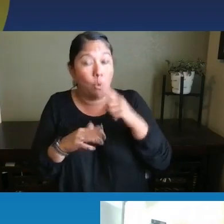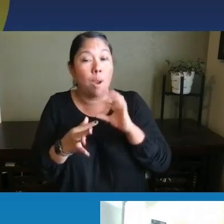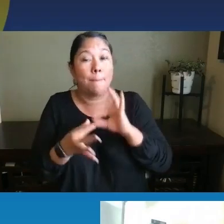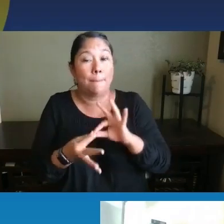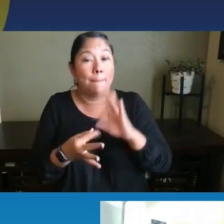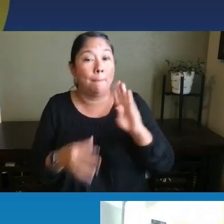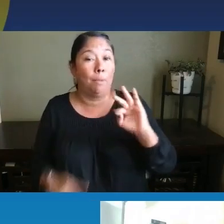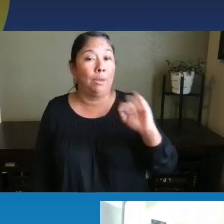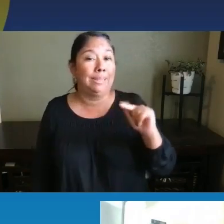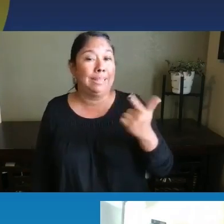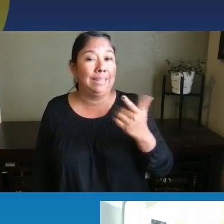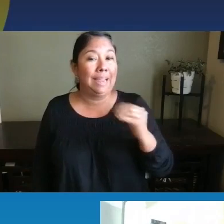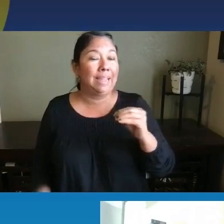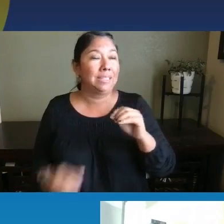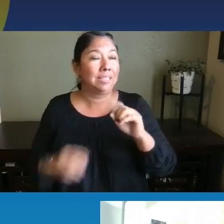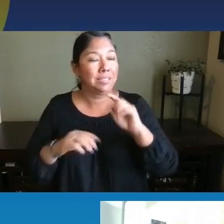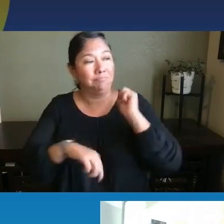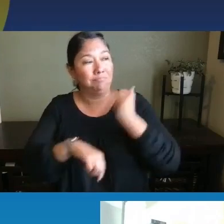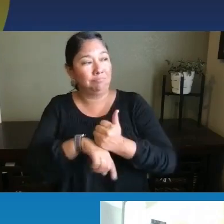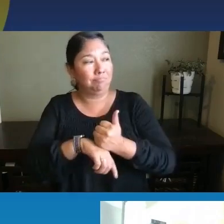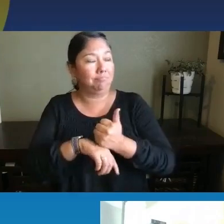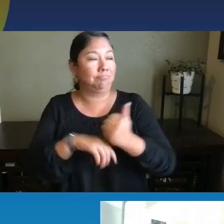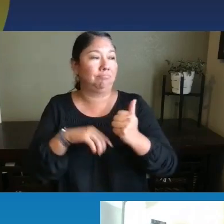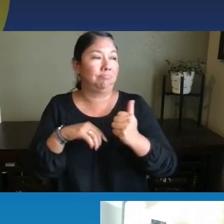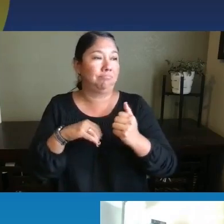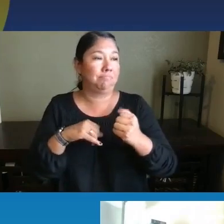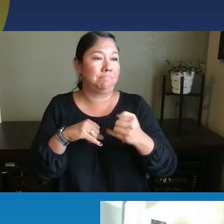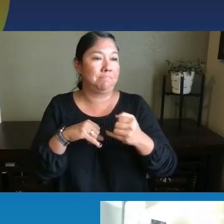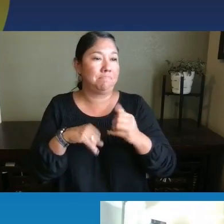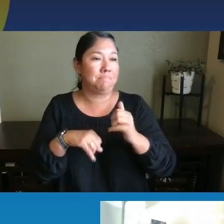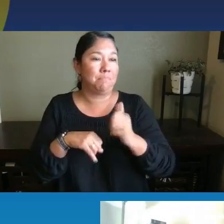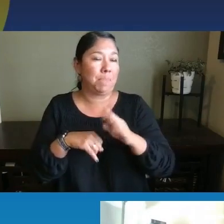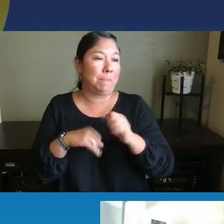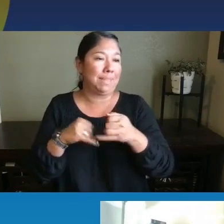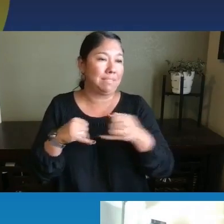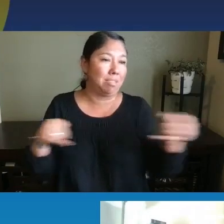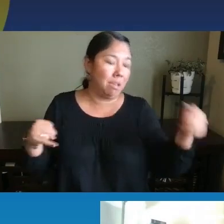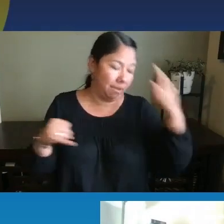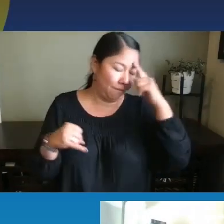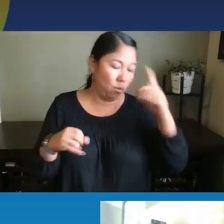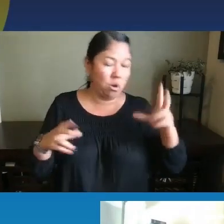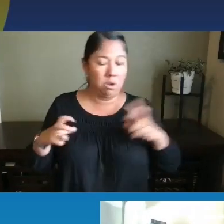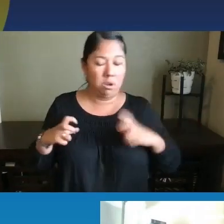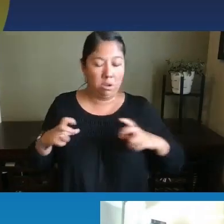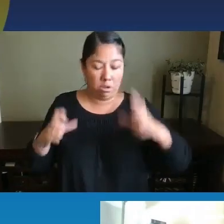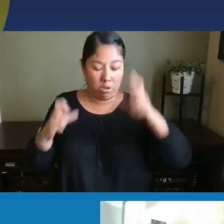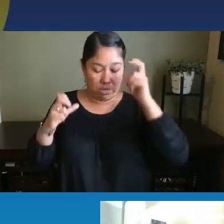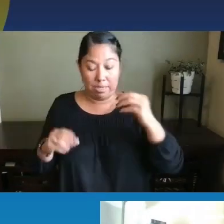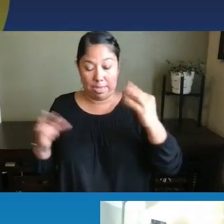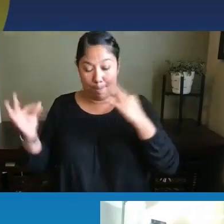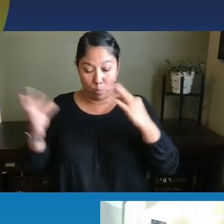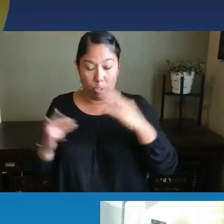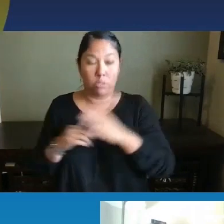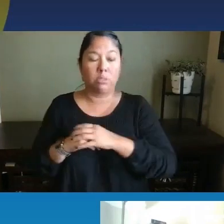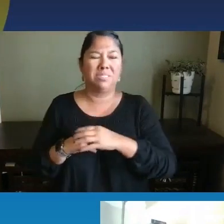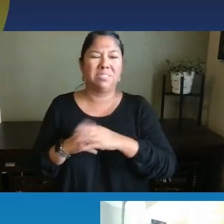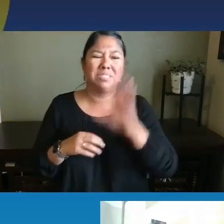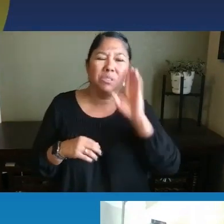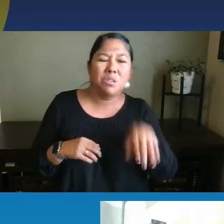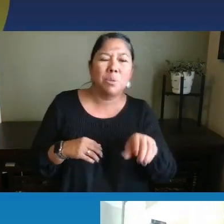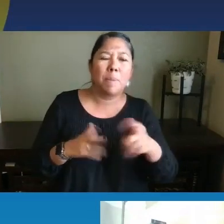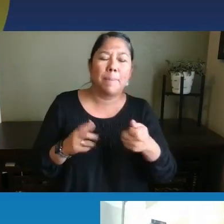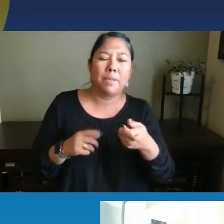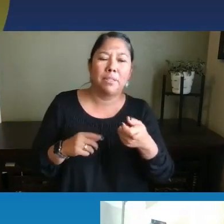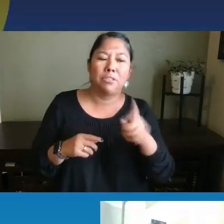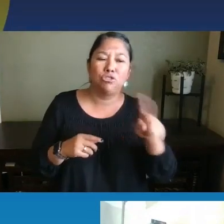starting that, that baseline of sensory input. Um, and then as the child gets older, like I said, just, you know, just heightening it a little